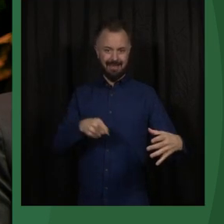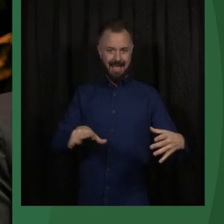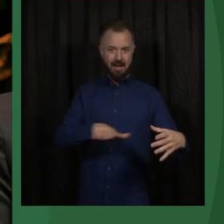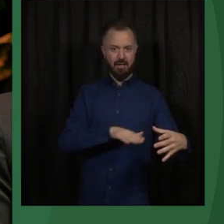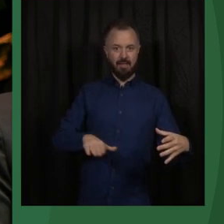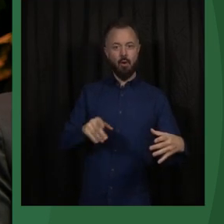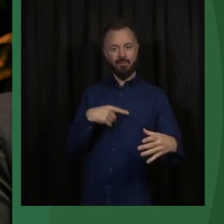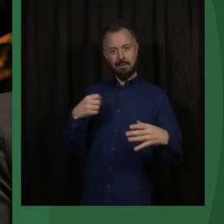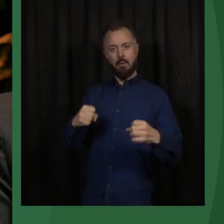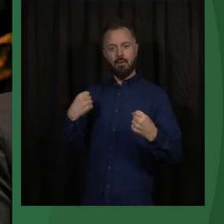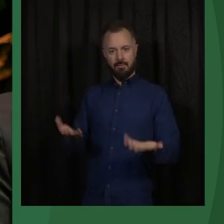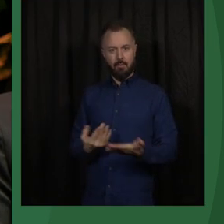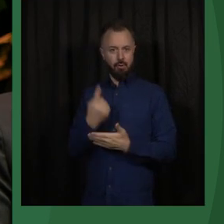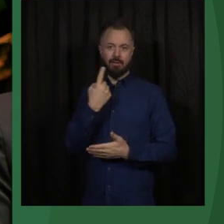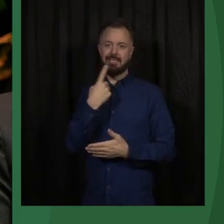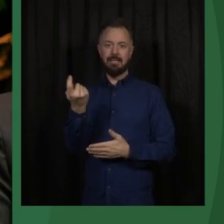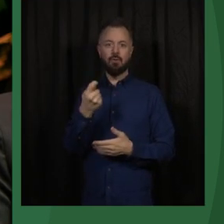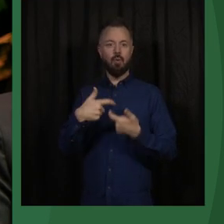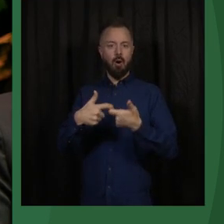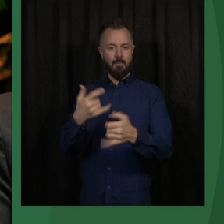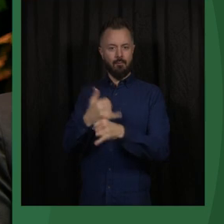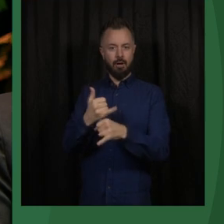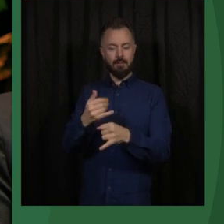say in how that is, you know, allocated.